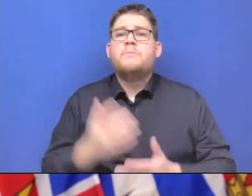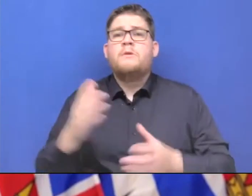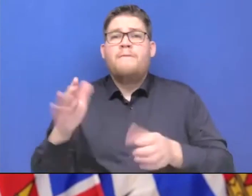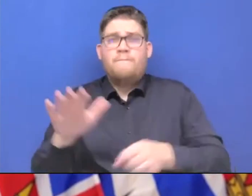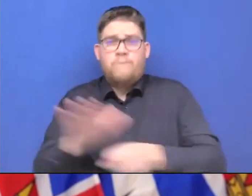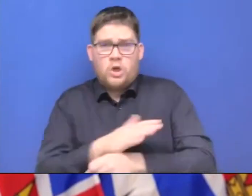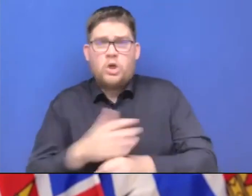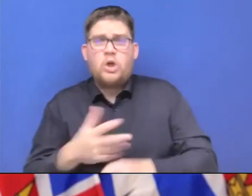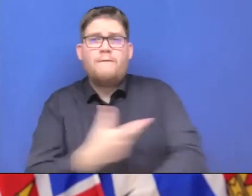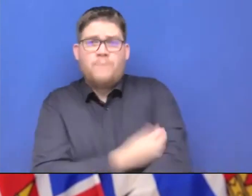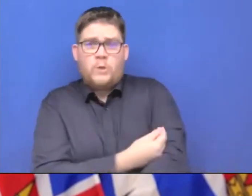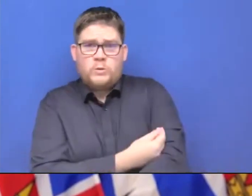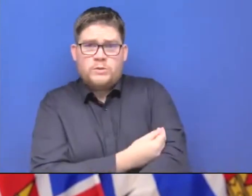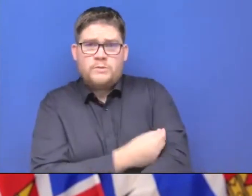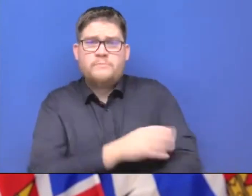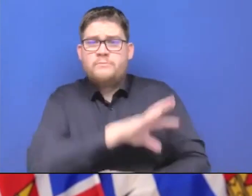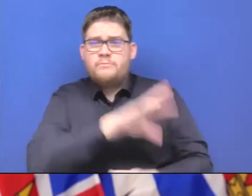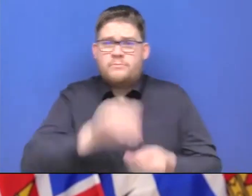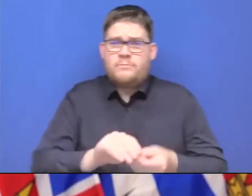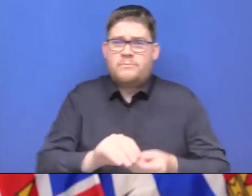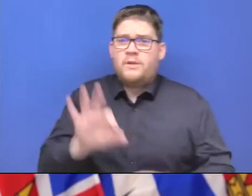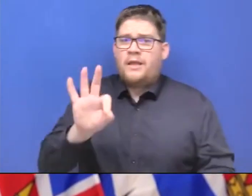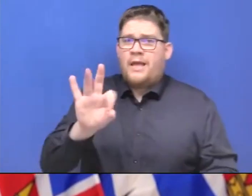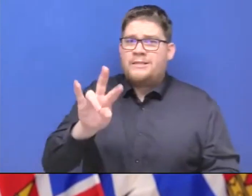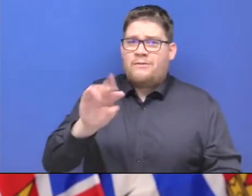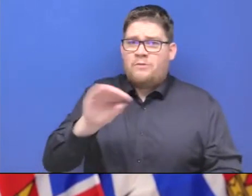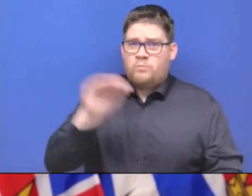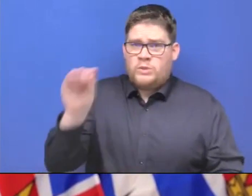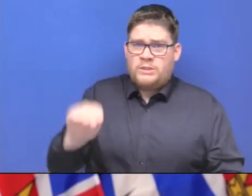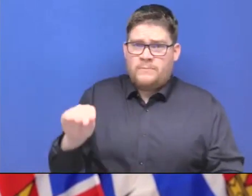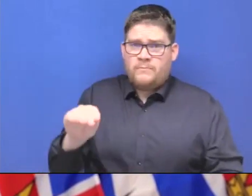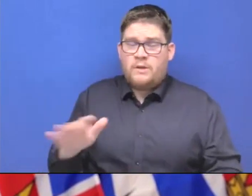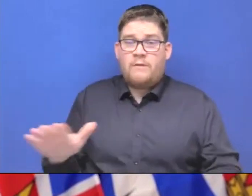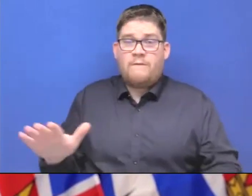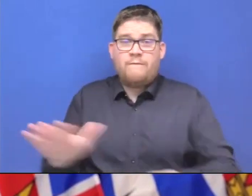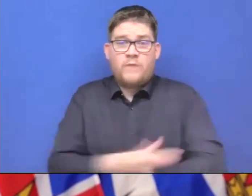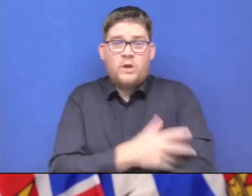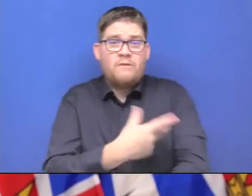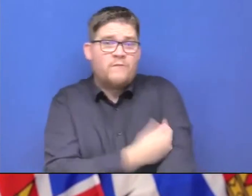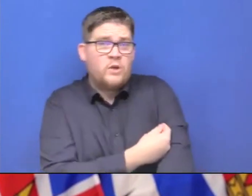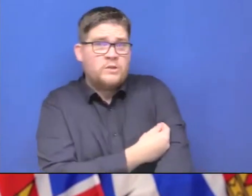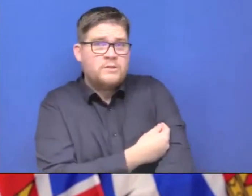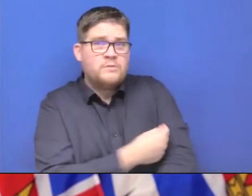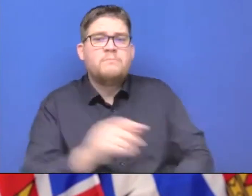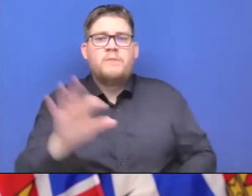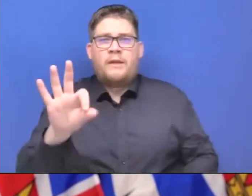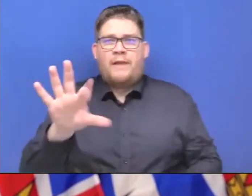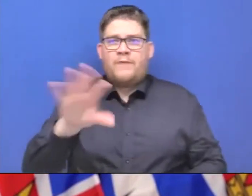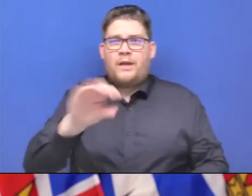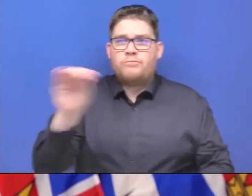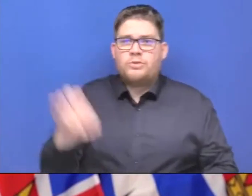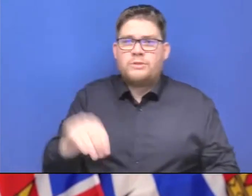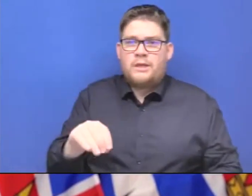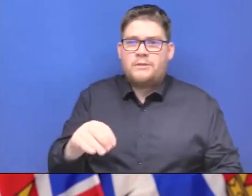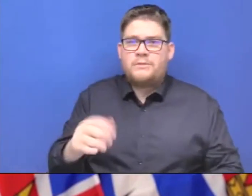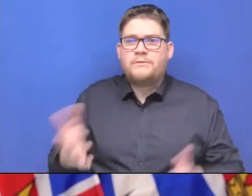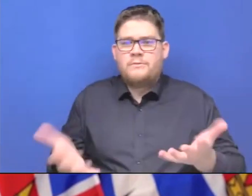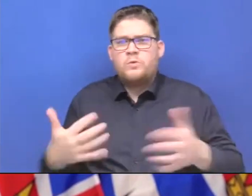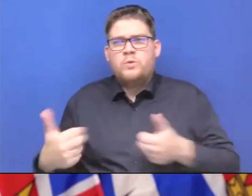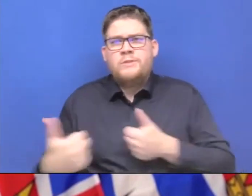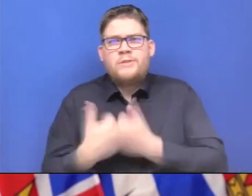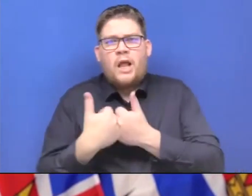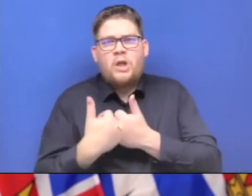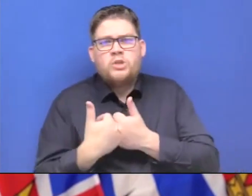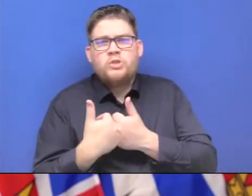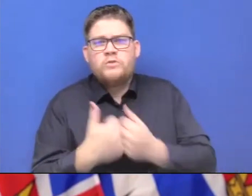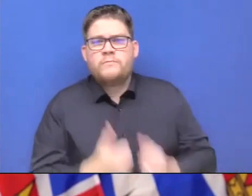to 95% across the province. But there are challenges because our health care system is dealing with two public health